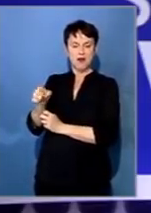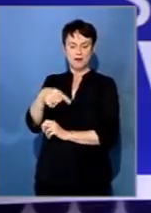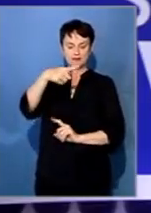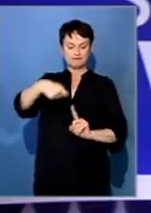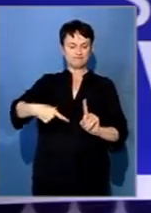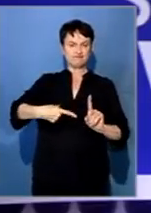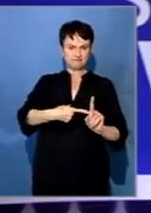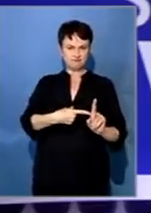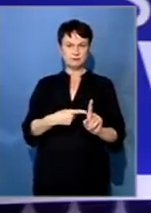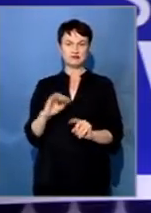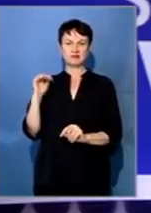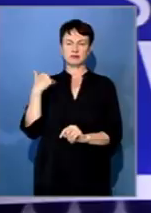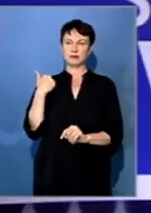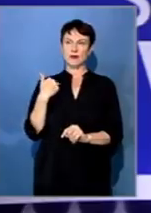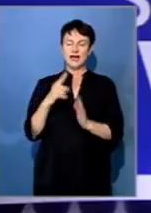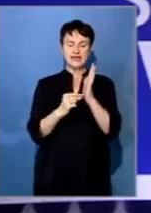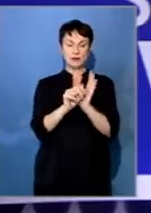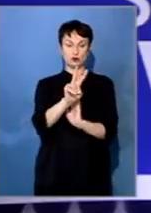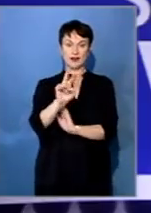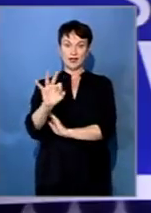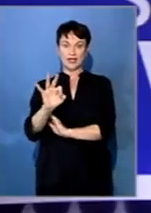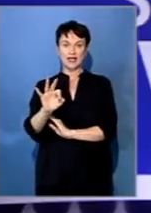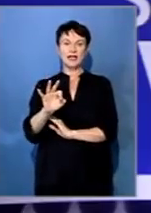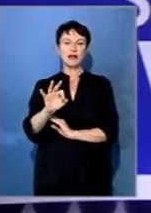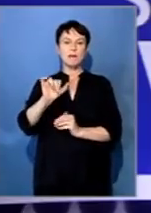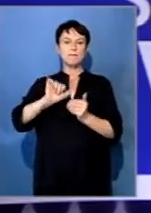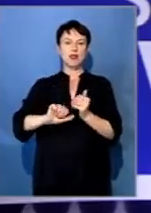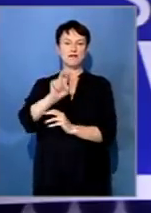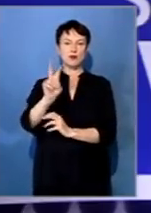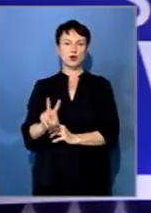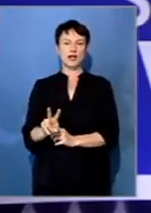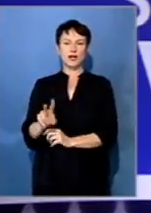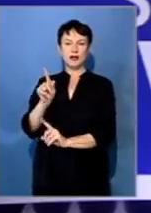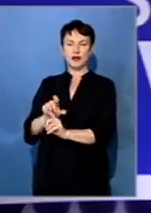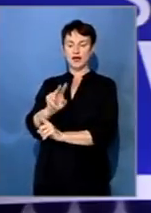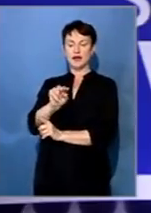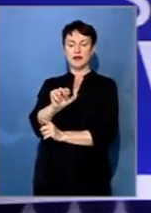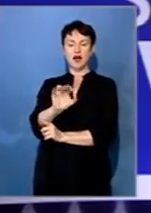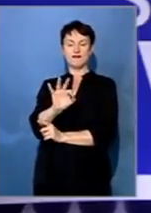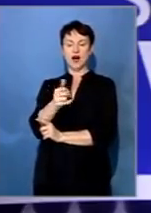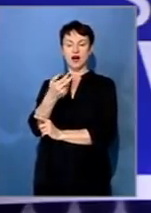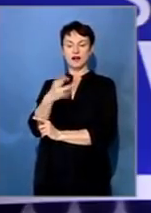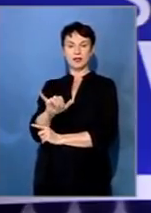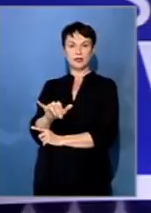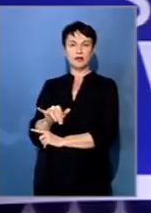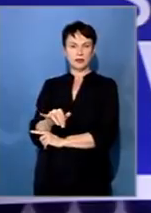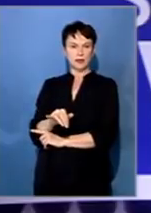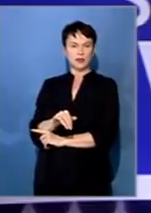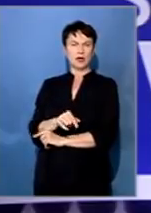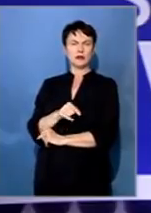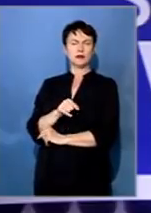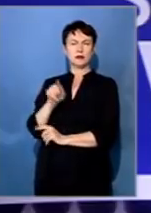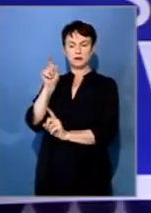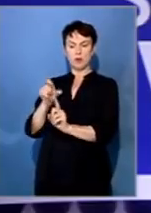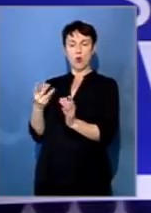near UJ on February 23rd. CCTV footage shows Nafari and a fellow student being chased by two men in a taxi.